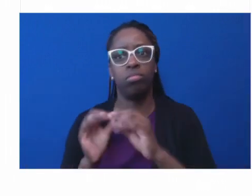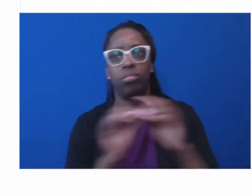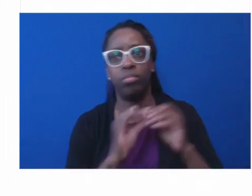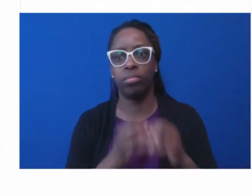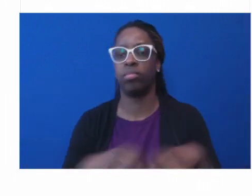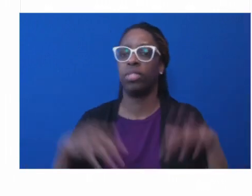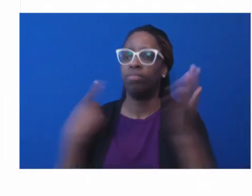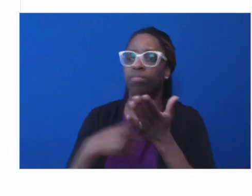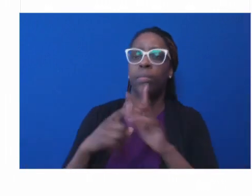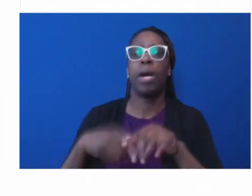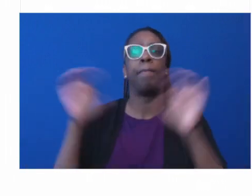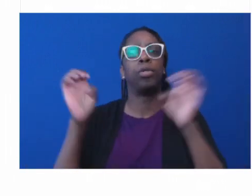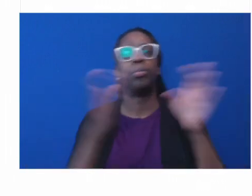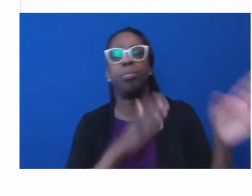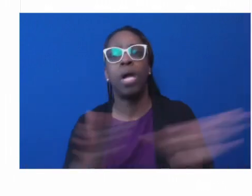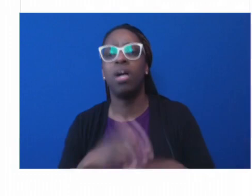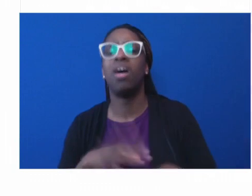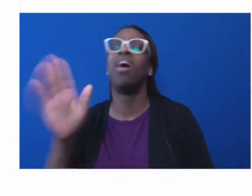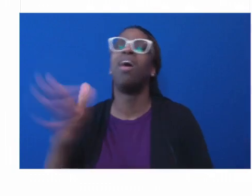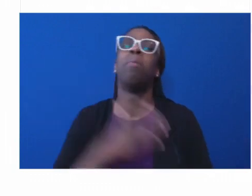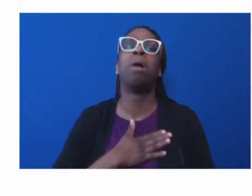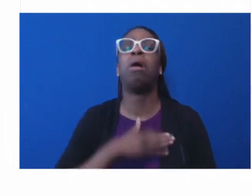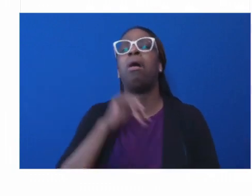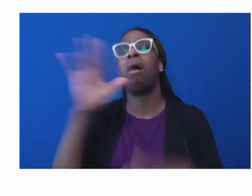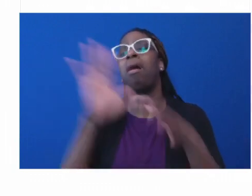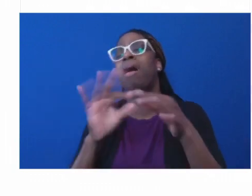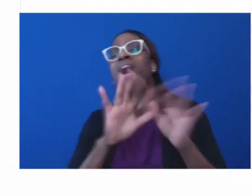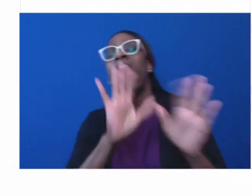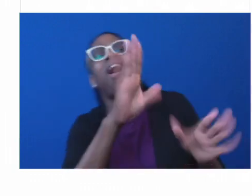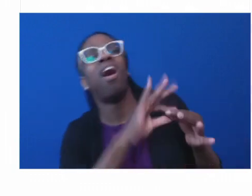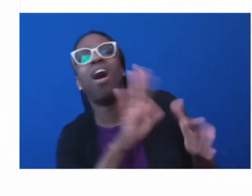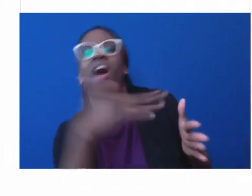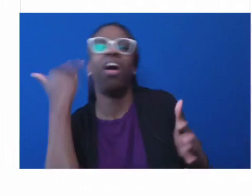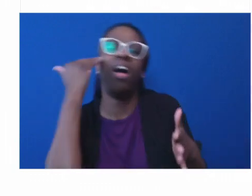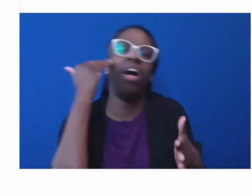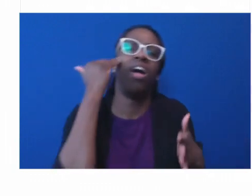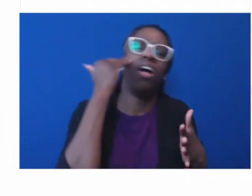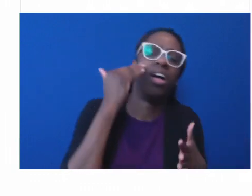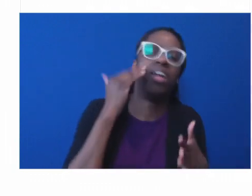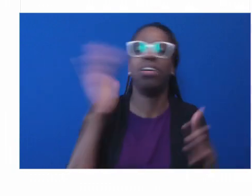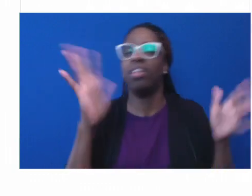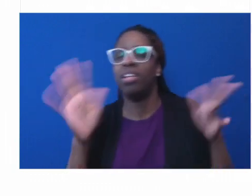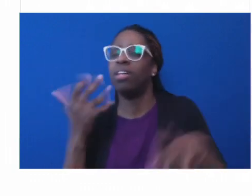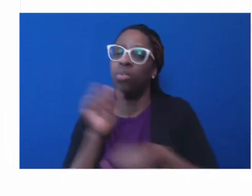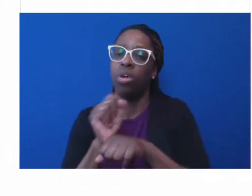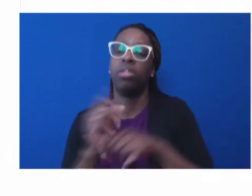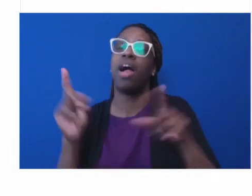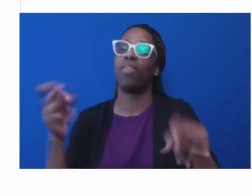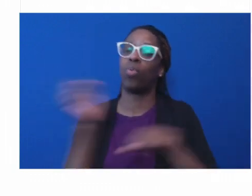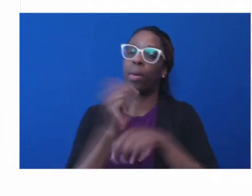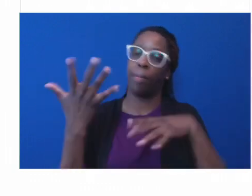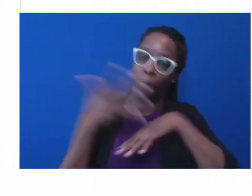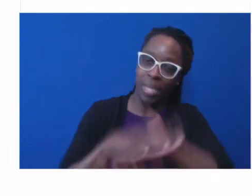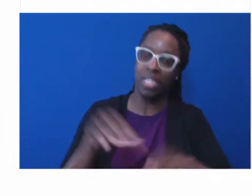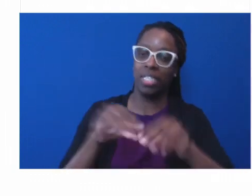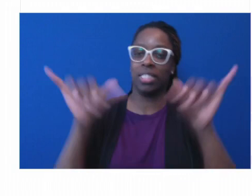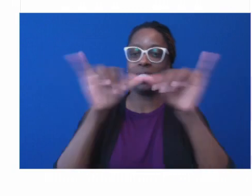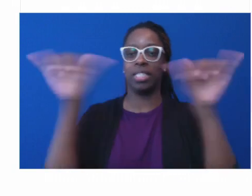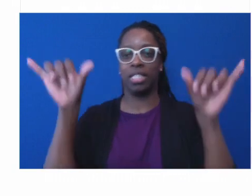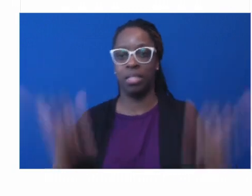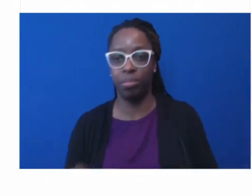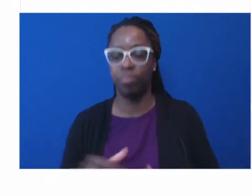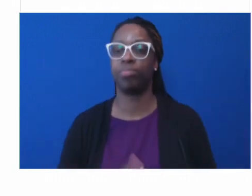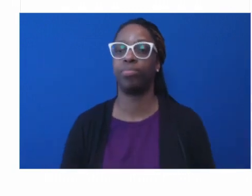them inside our systems. No, you want to keep them out in those communities working with you. Because the minute you